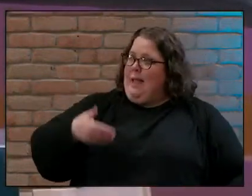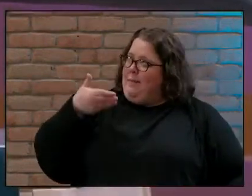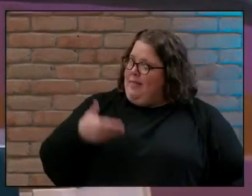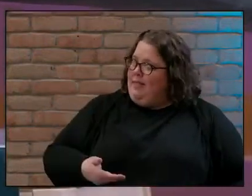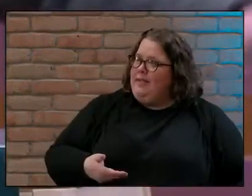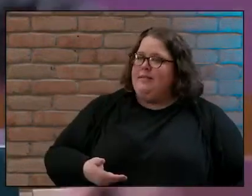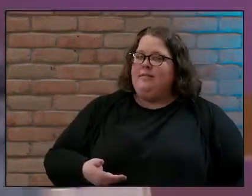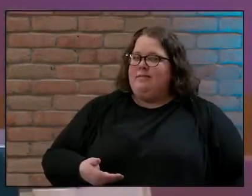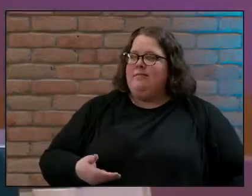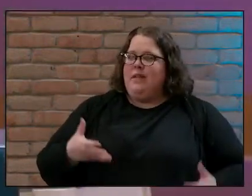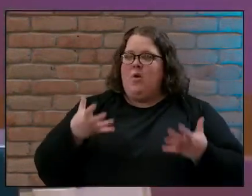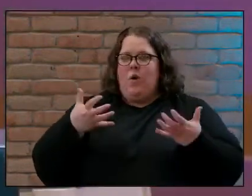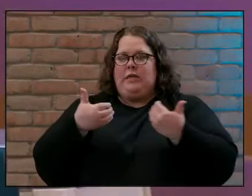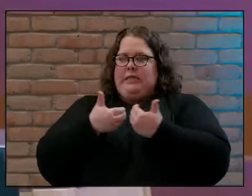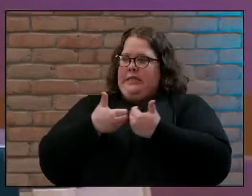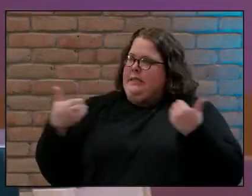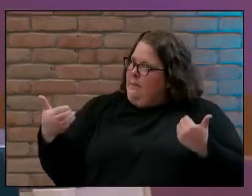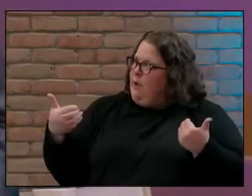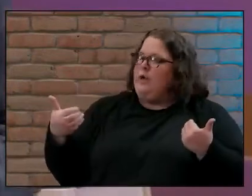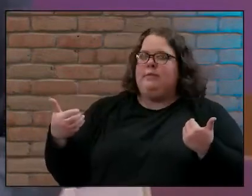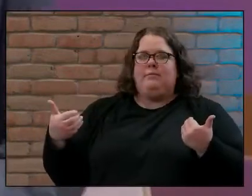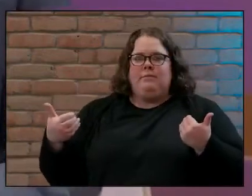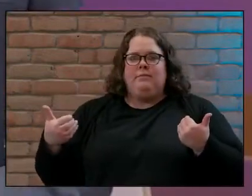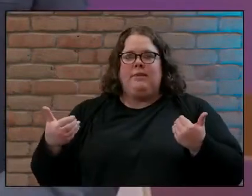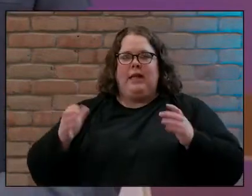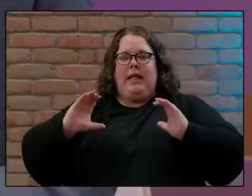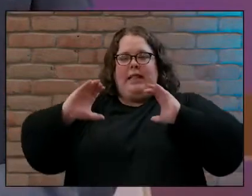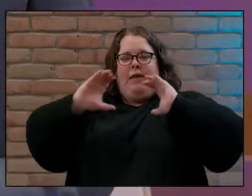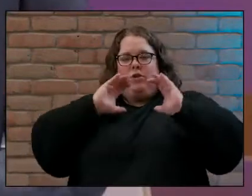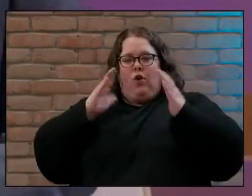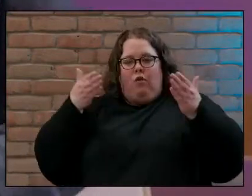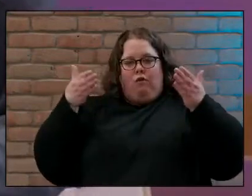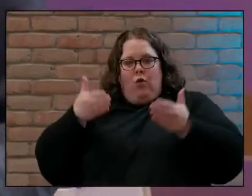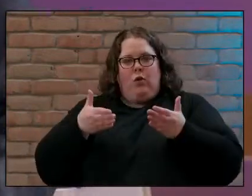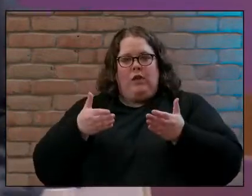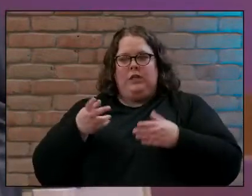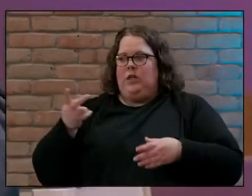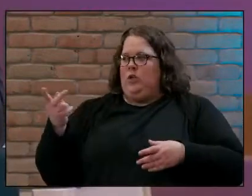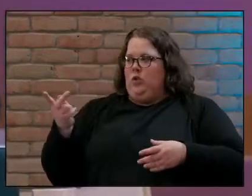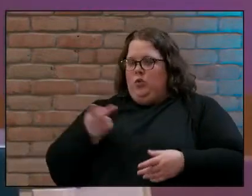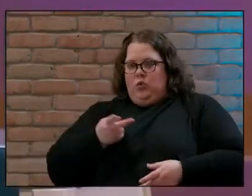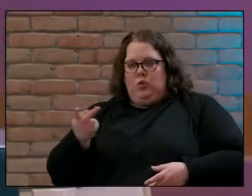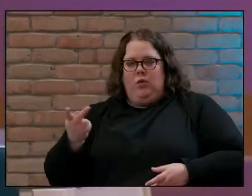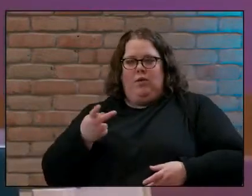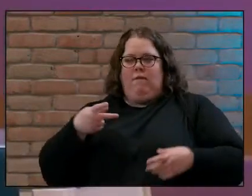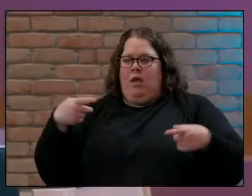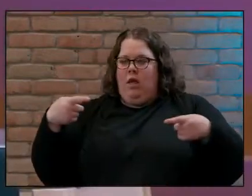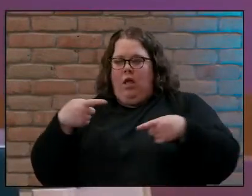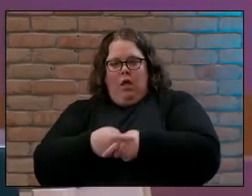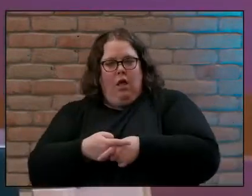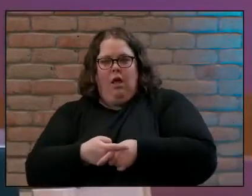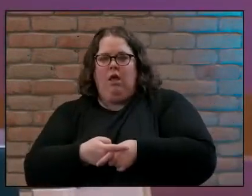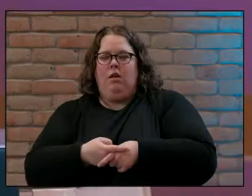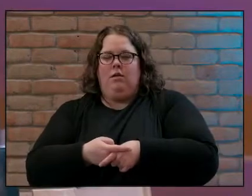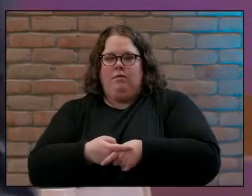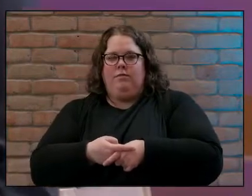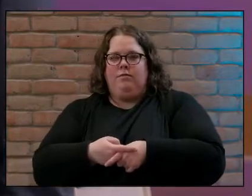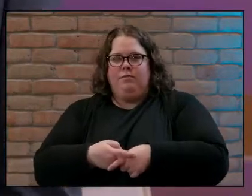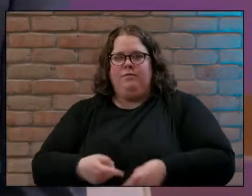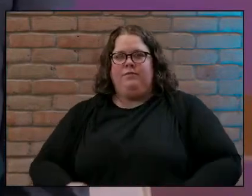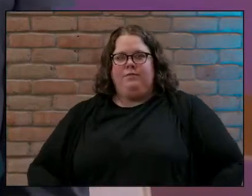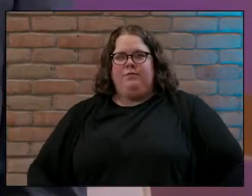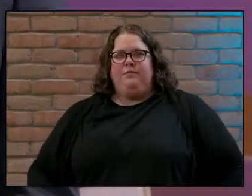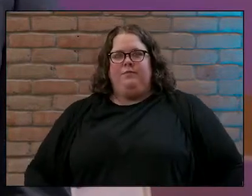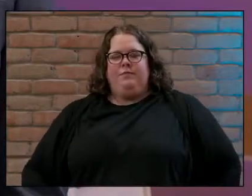this as separate as possible and keep the conversation focused on how we are not alike how we are separated from one another